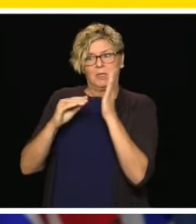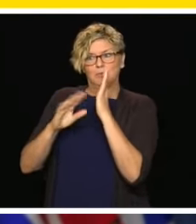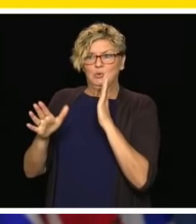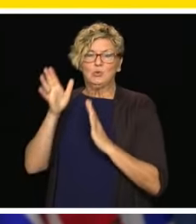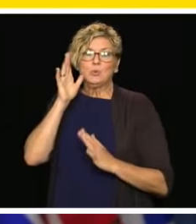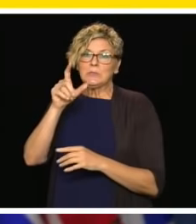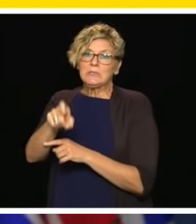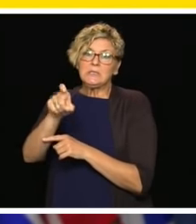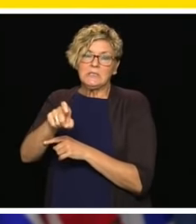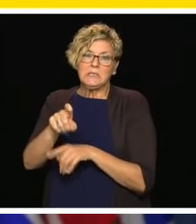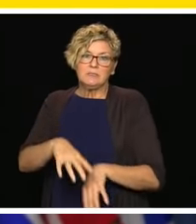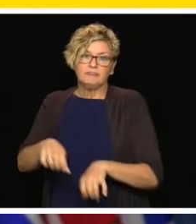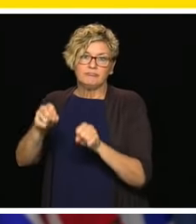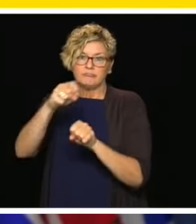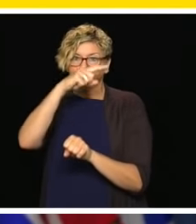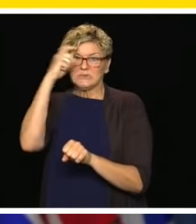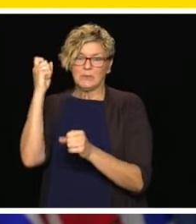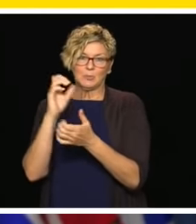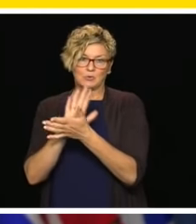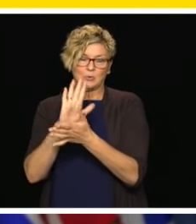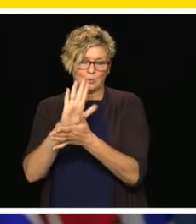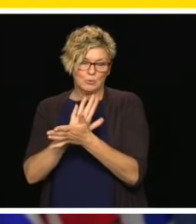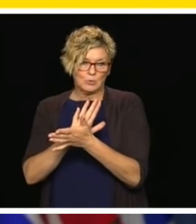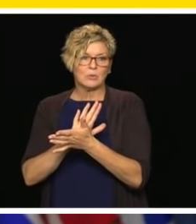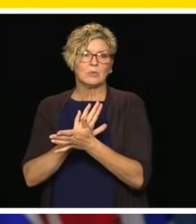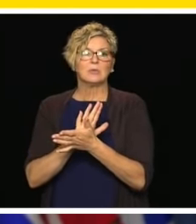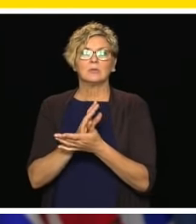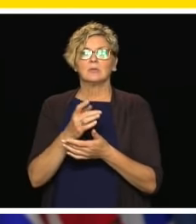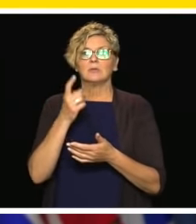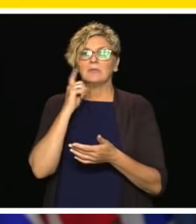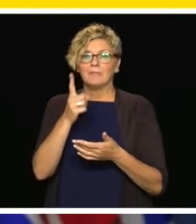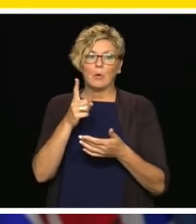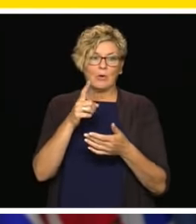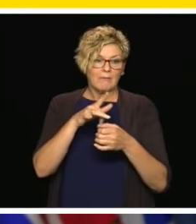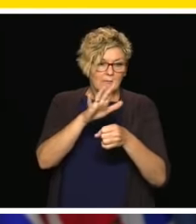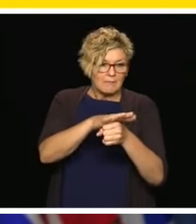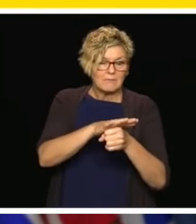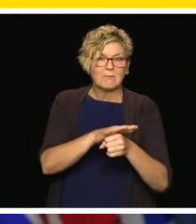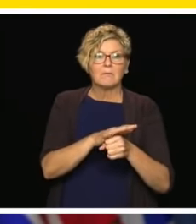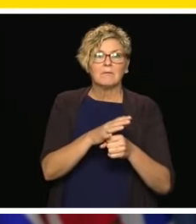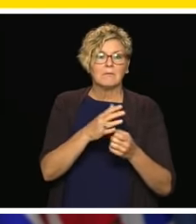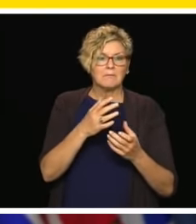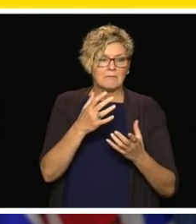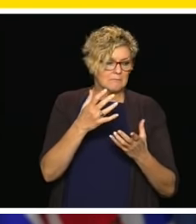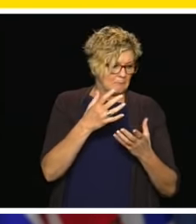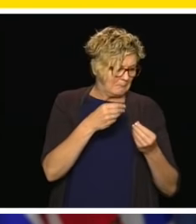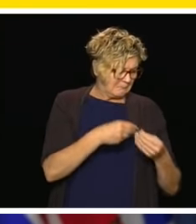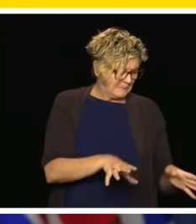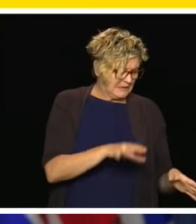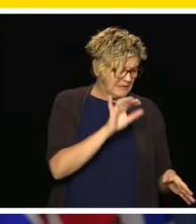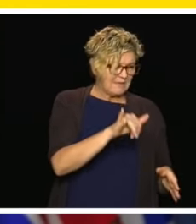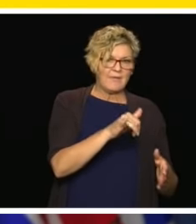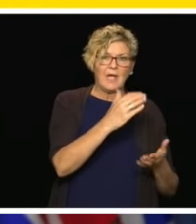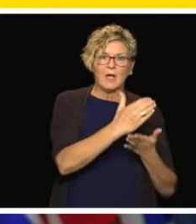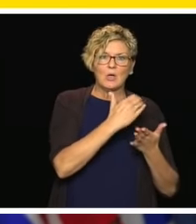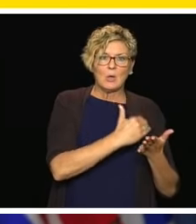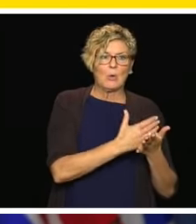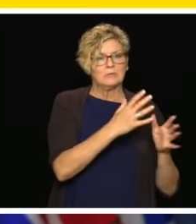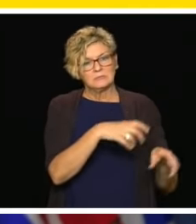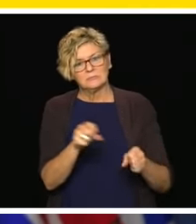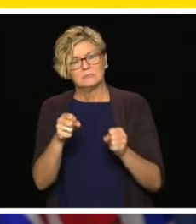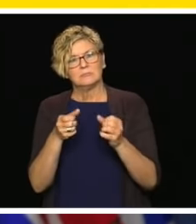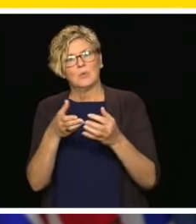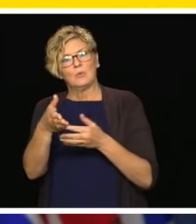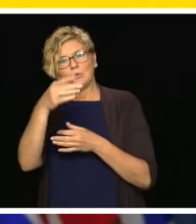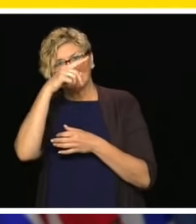there. So we're going to have some direction about summer school and where those are typically offered in districts.